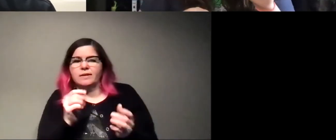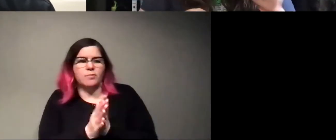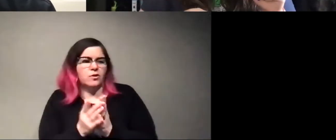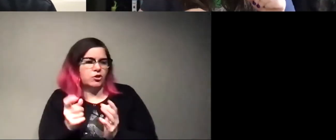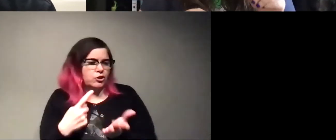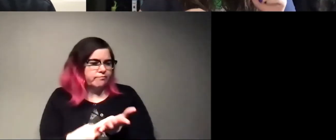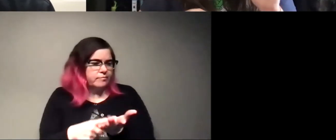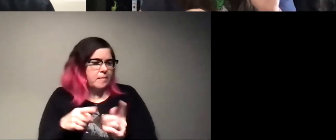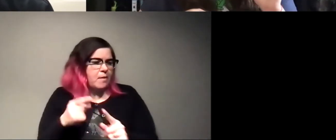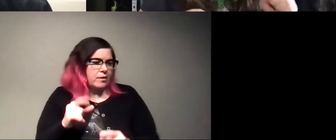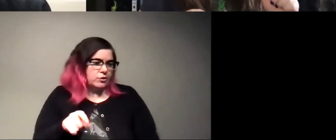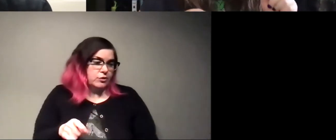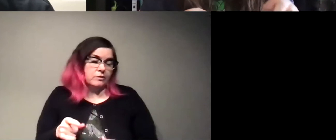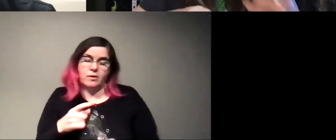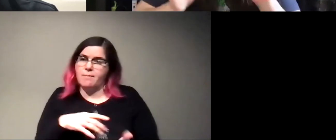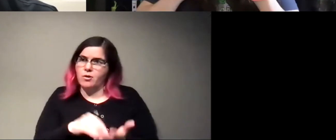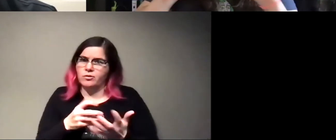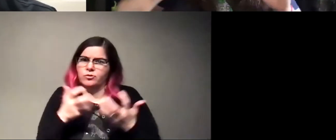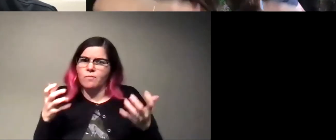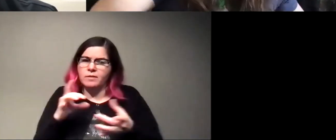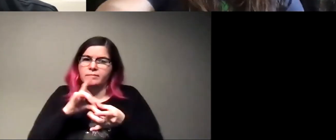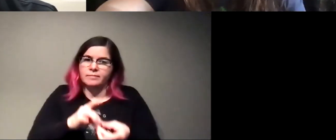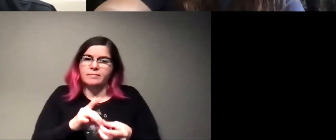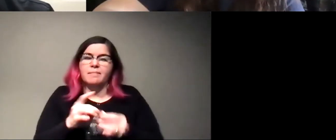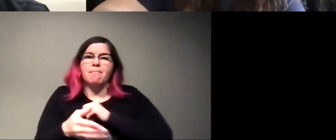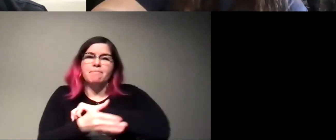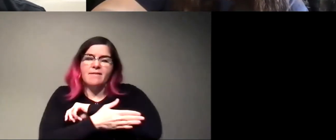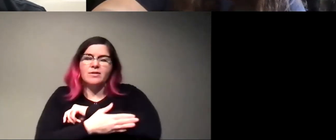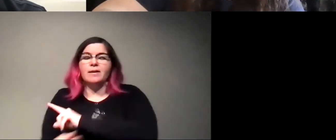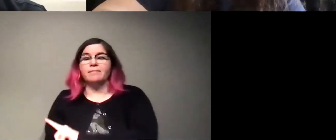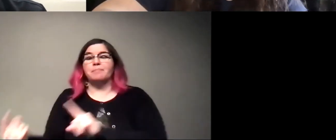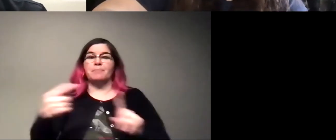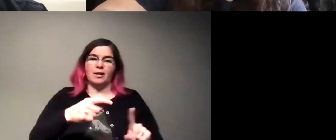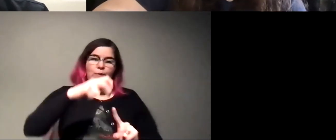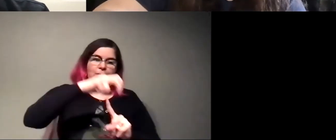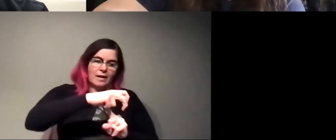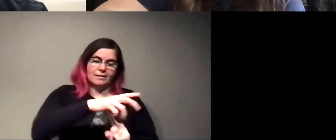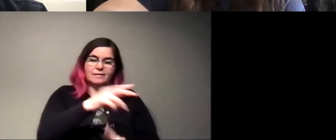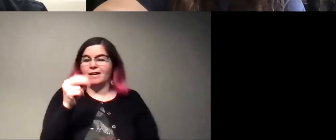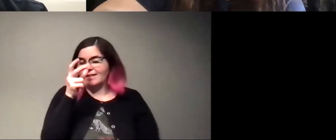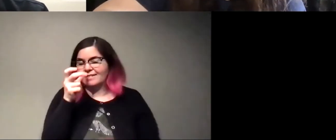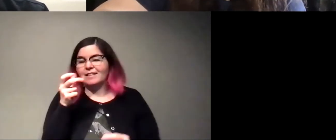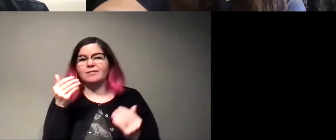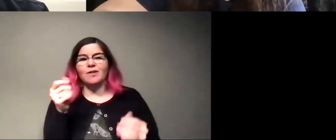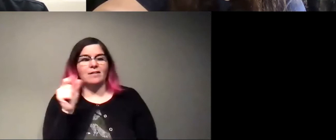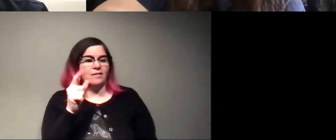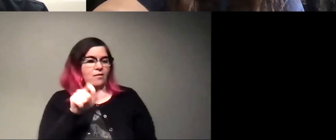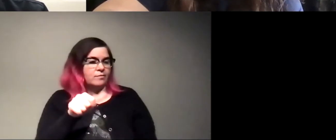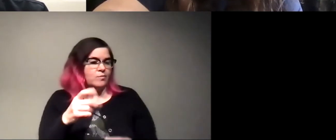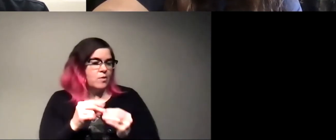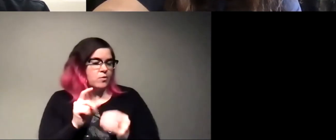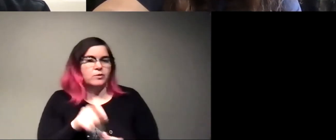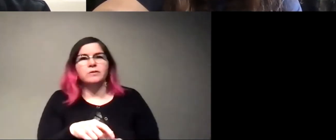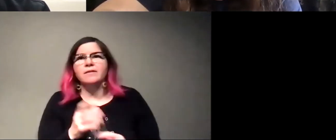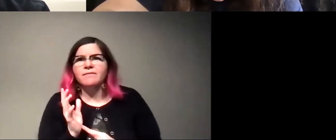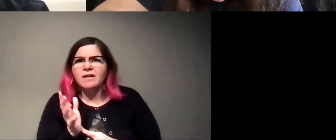session about beavers because I am learning so much about beavers, but back, uh, to fungus and insects. Let's ask another question. Uh, cause we only have